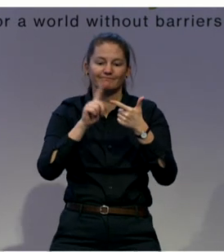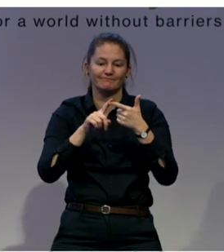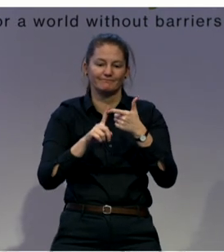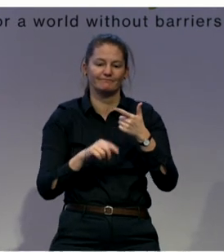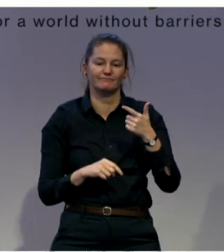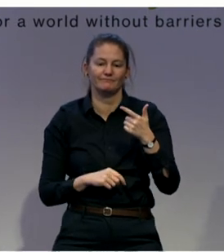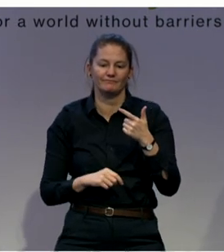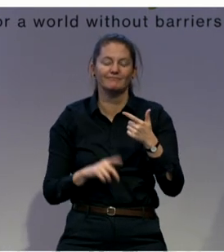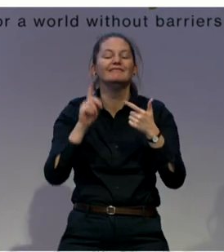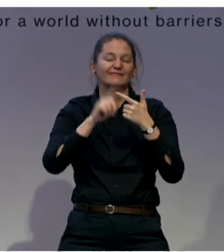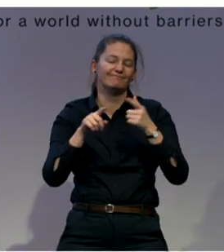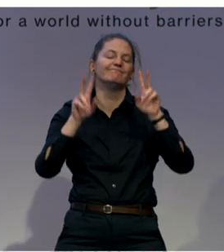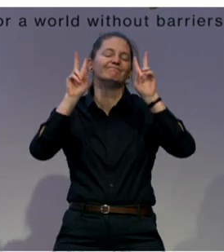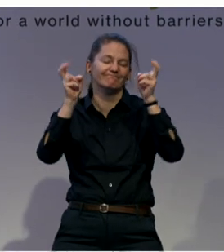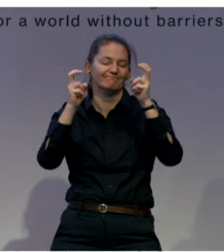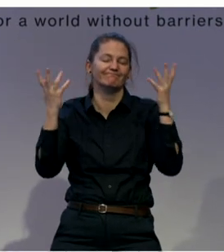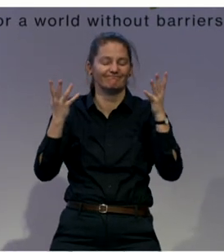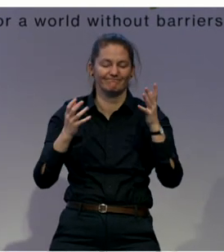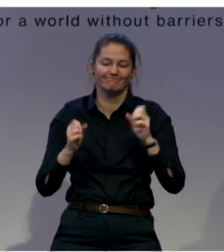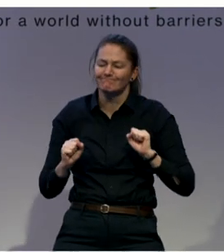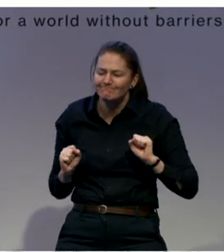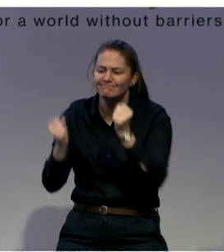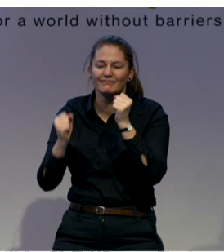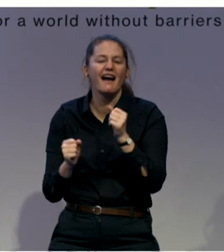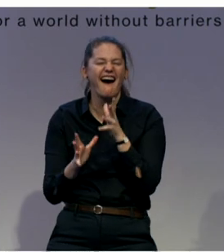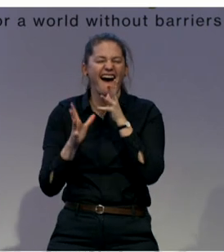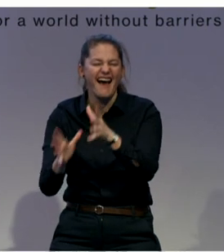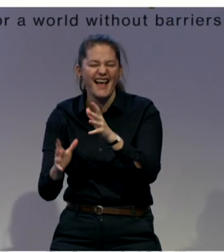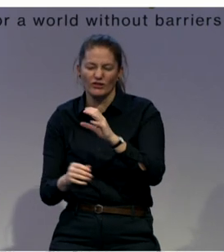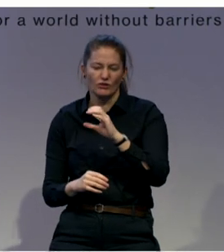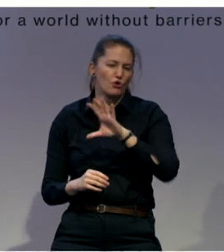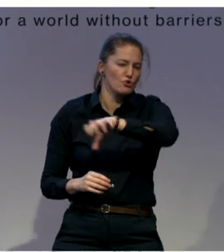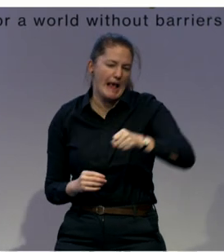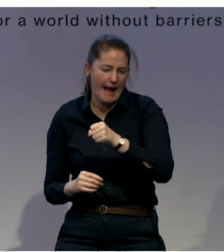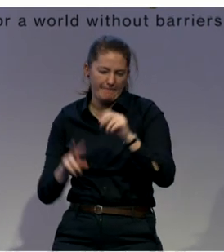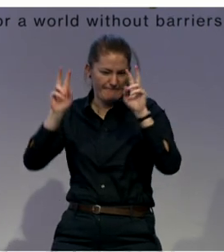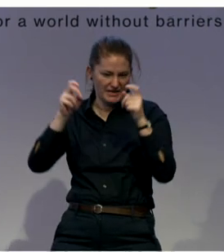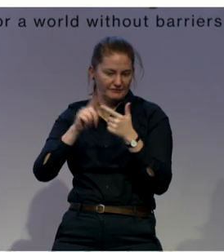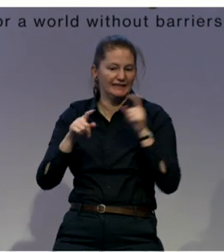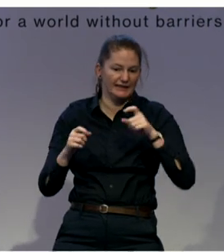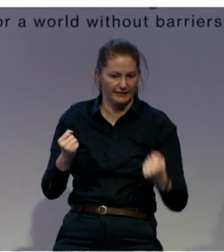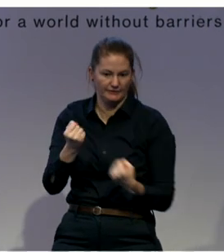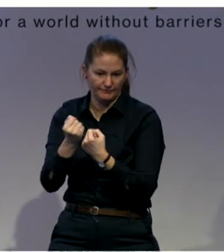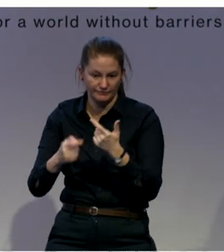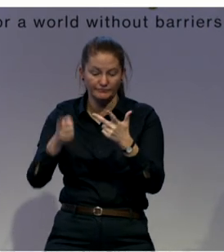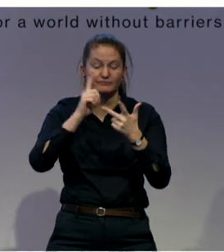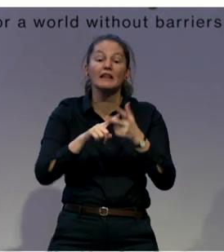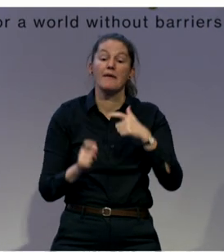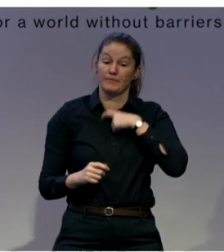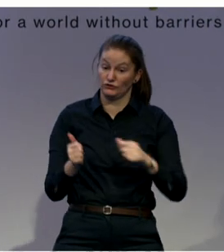need personal assistance and accessibility, but we come back to that in like later points on the presentation.